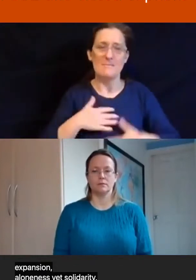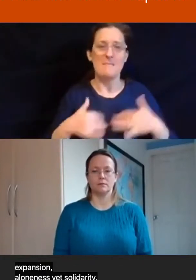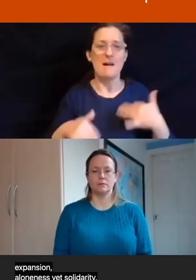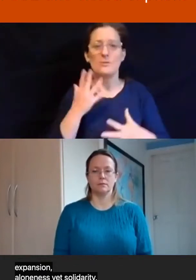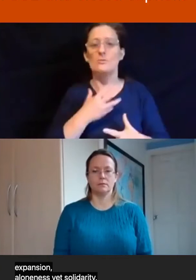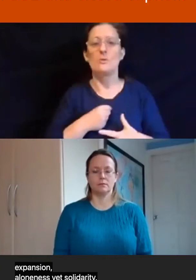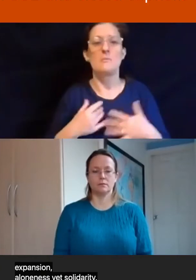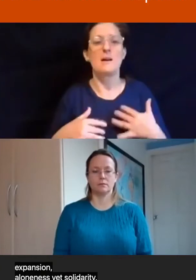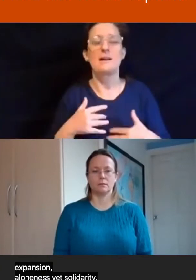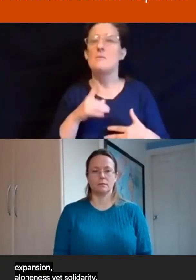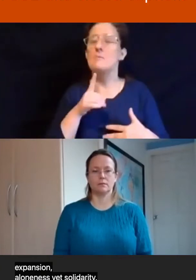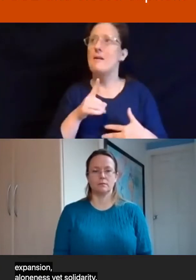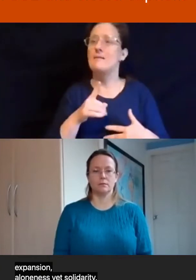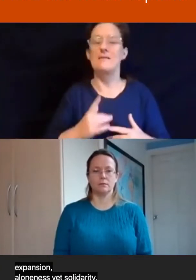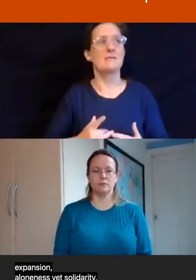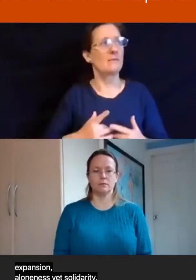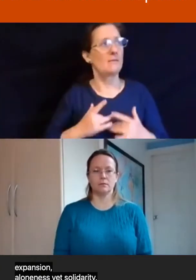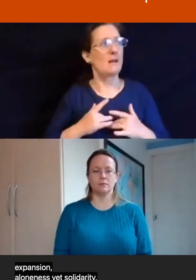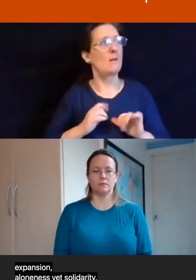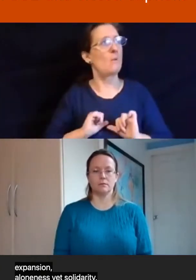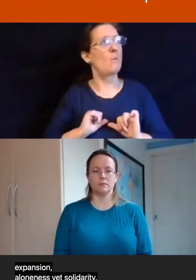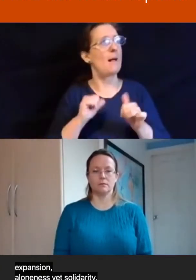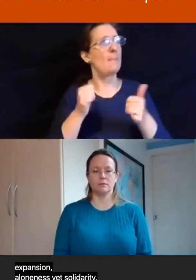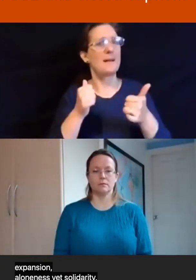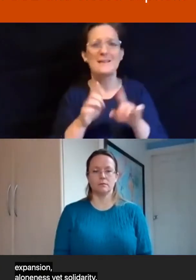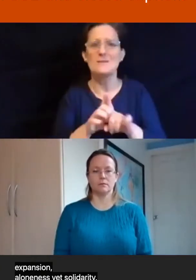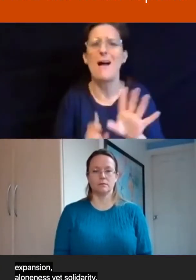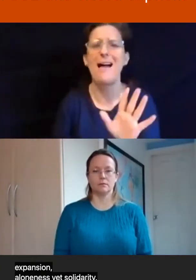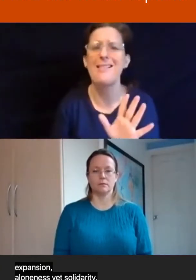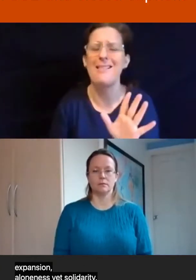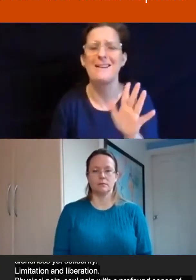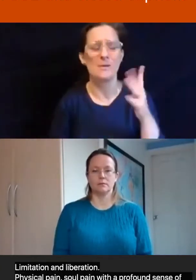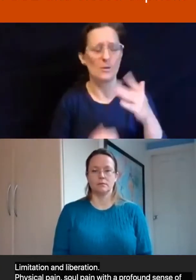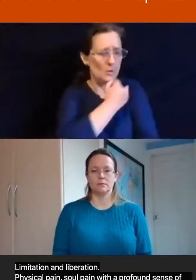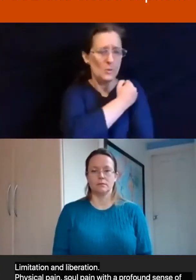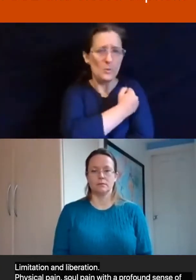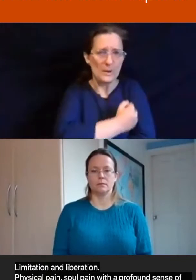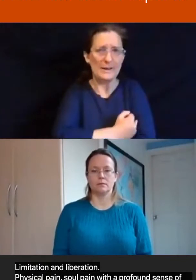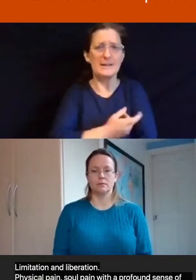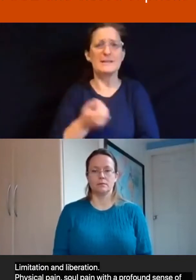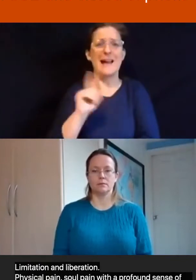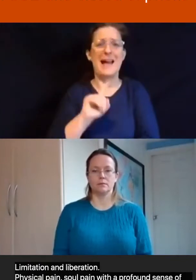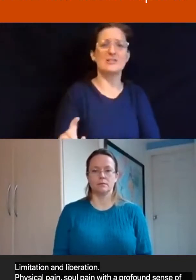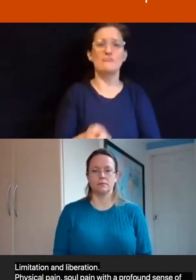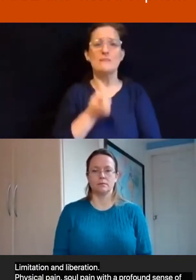profound sense of well-being also. Weakness and resilience.